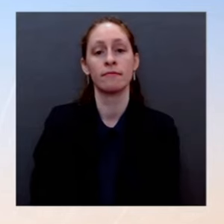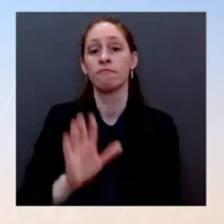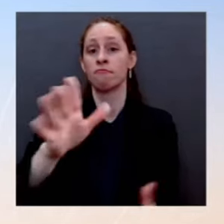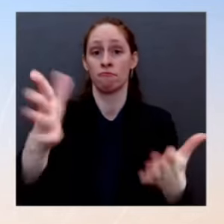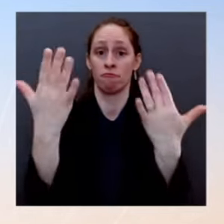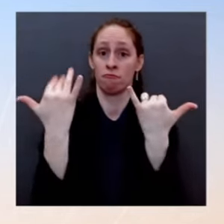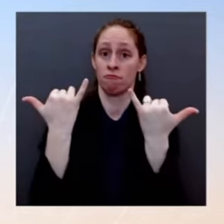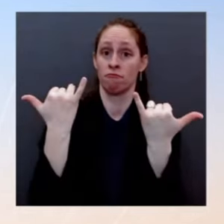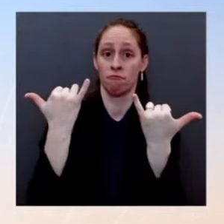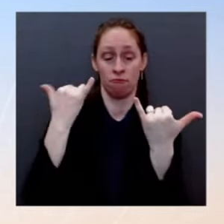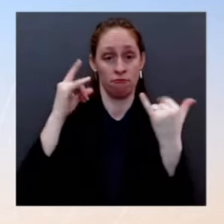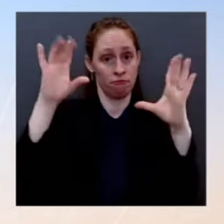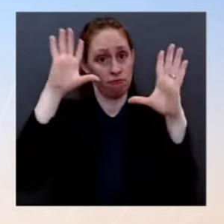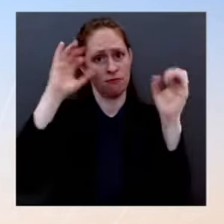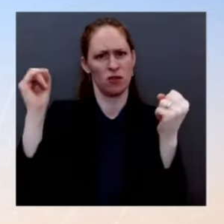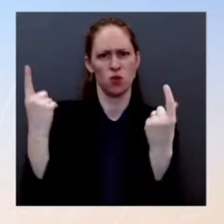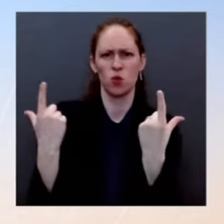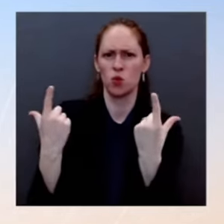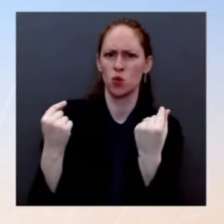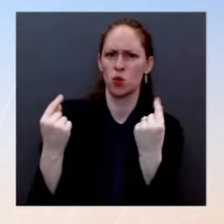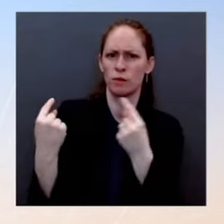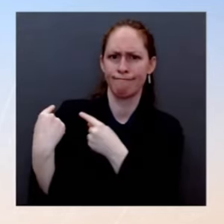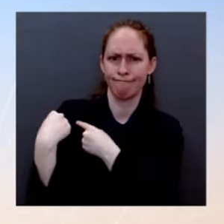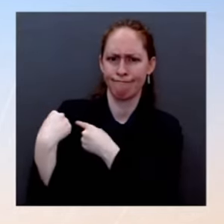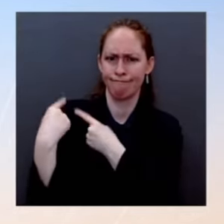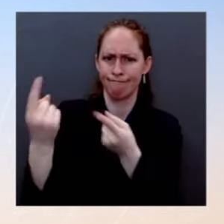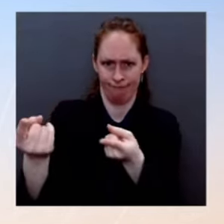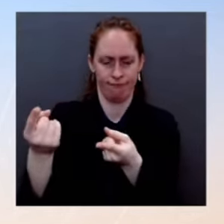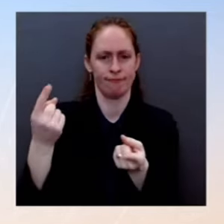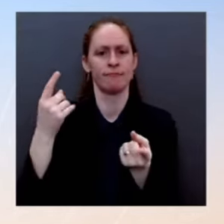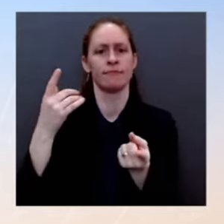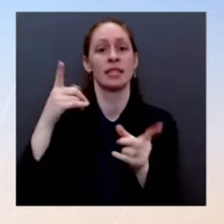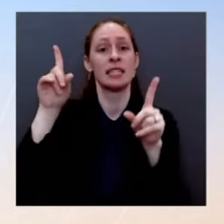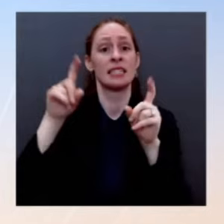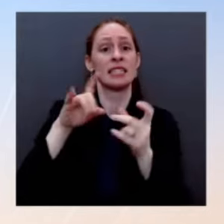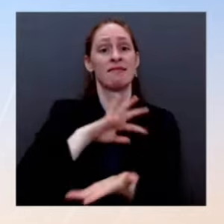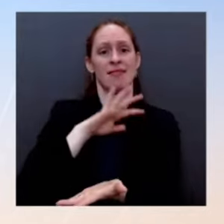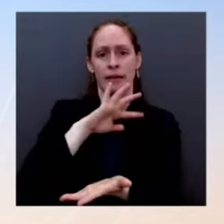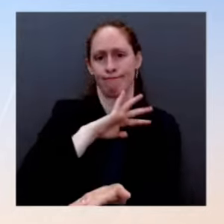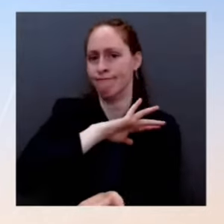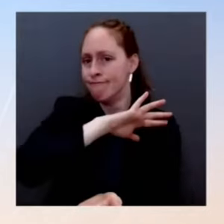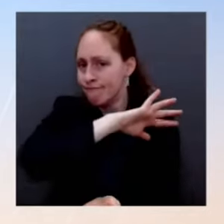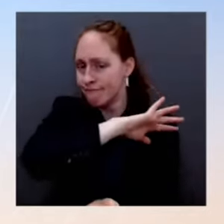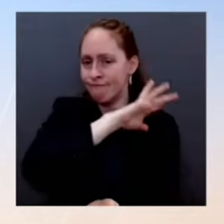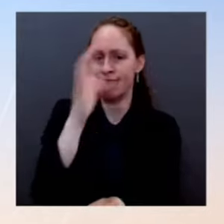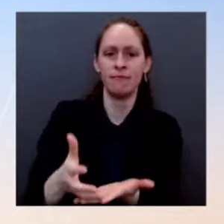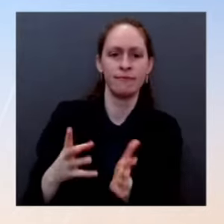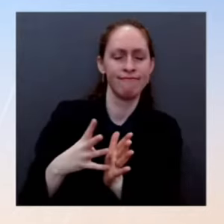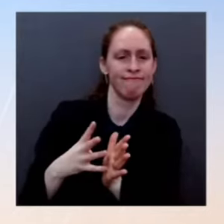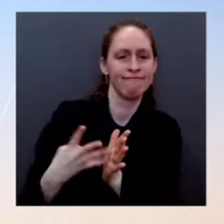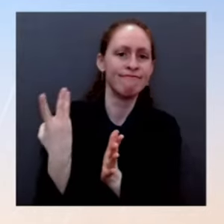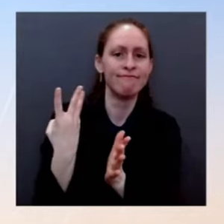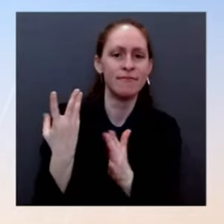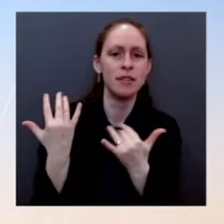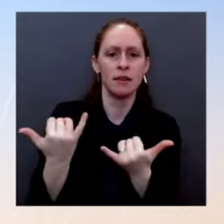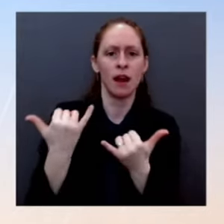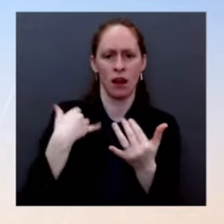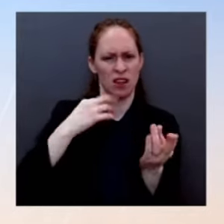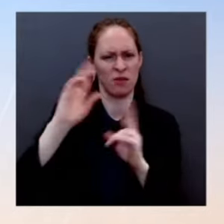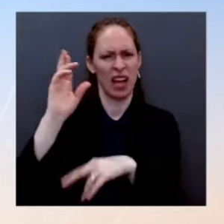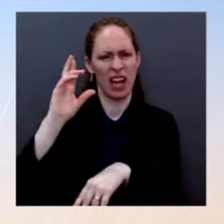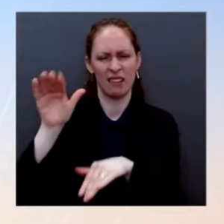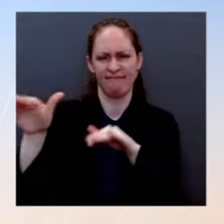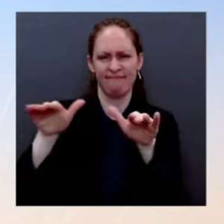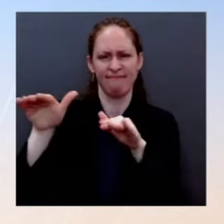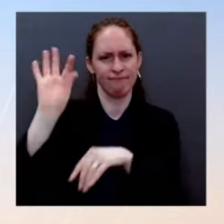across the country. And we have also opened additional federal sites, including one in DC only recently. He's also provided, we've